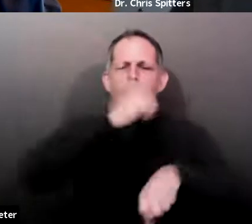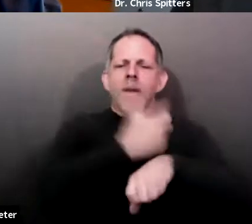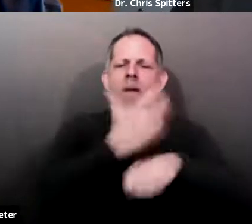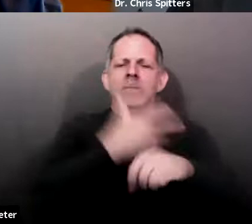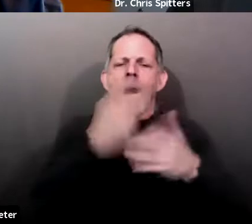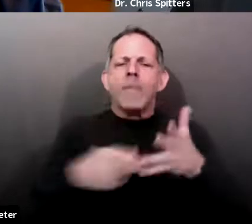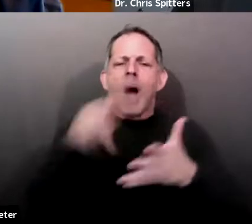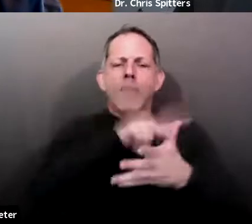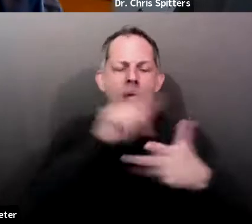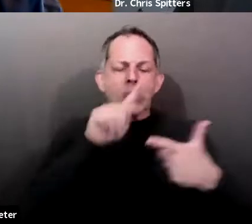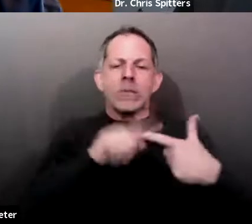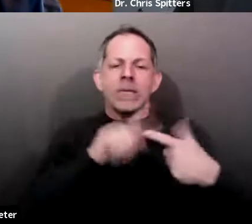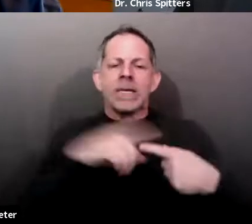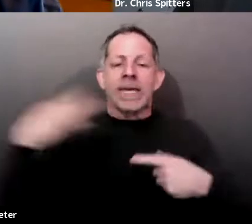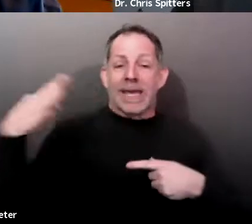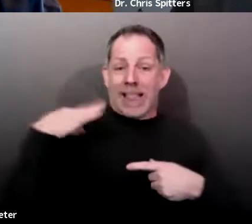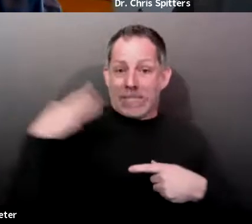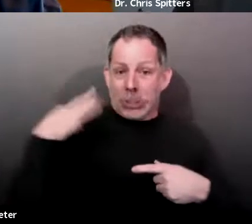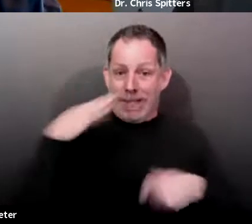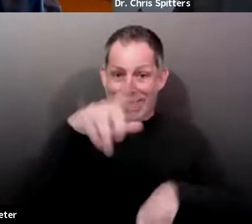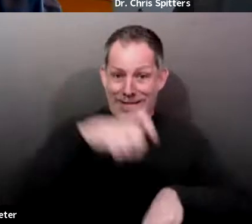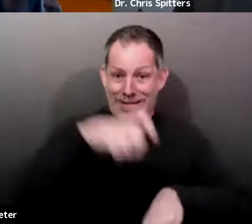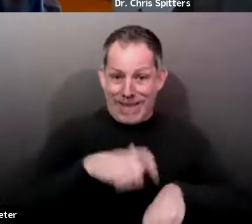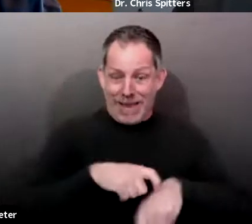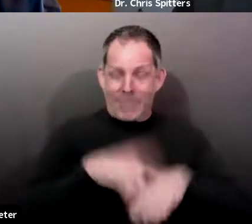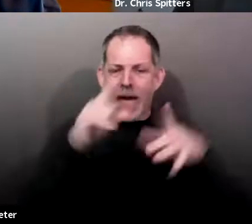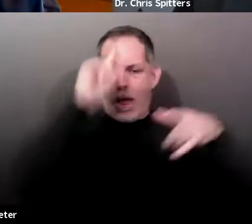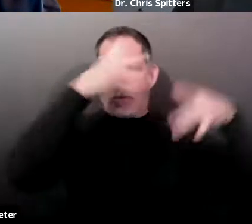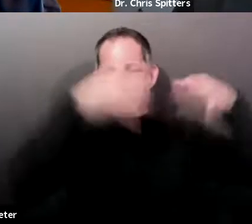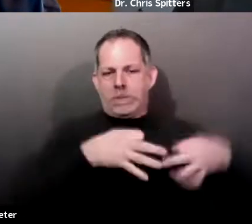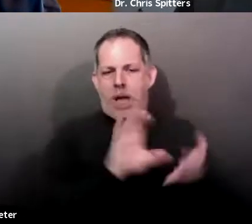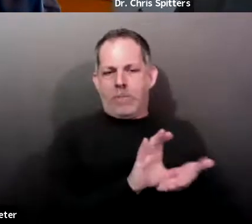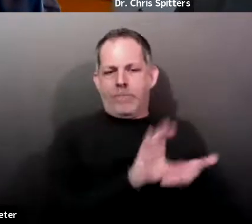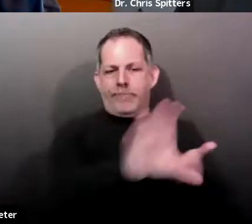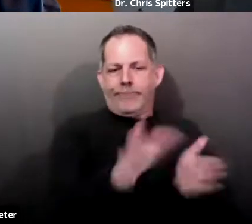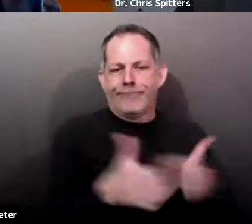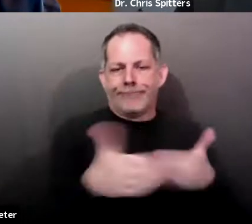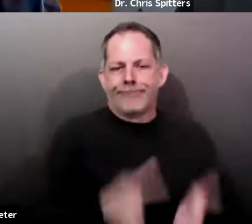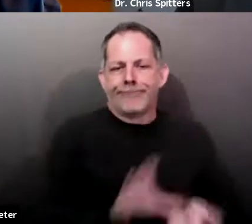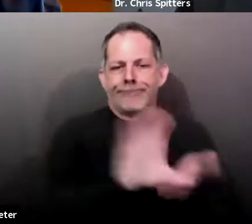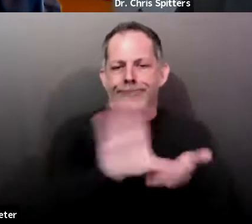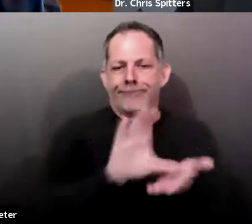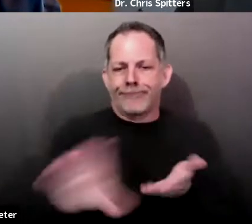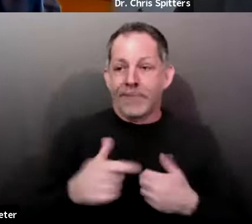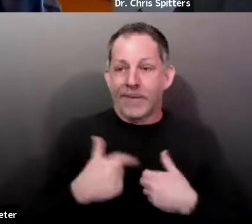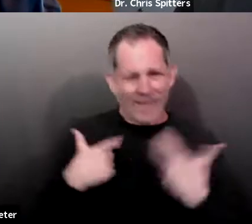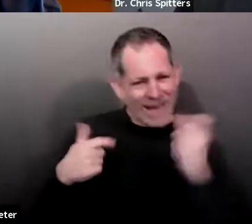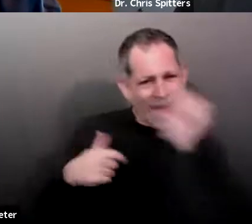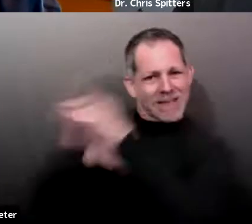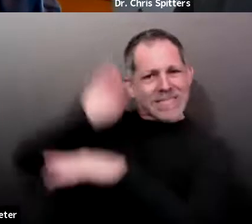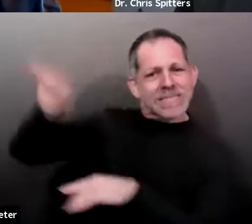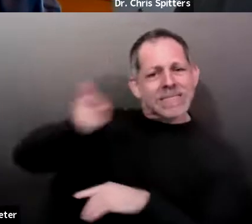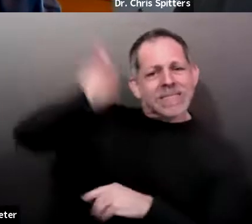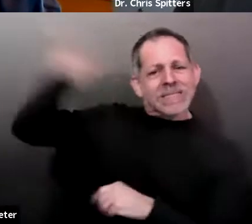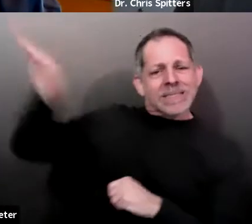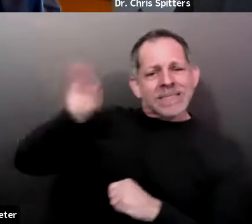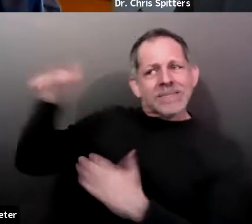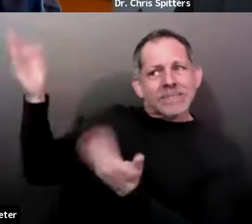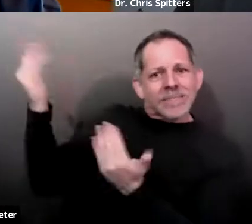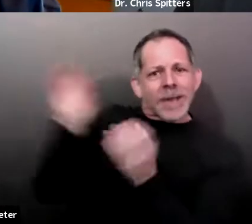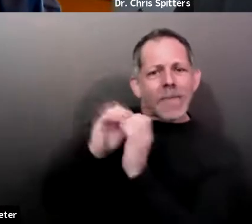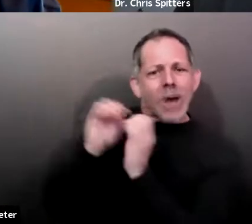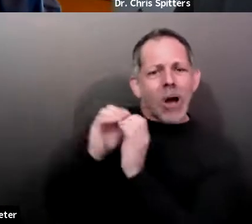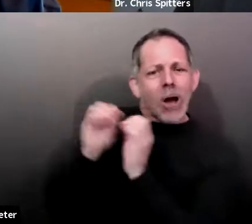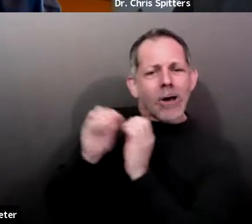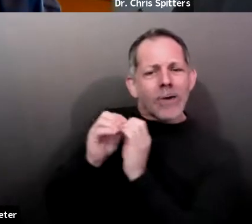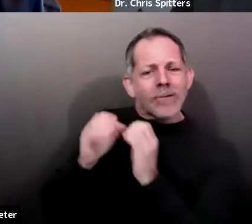And so this is where we're at. Uh, obviously we keep asking for and advocating for getting more, but there, you know, I think the reality is,